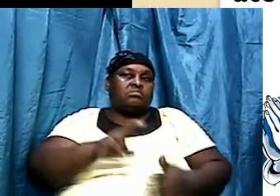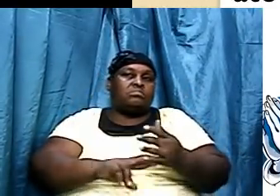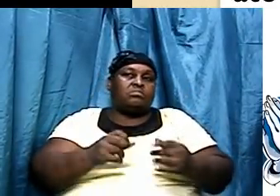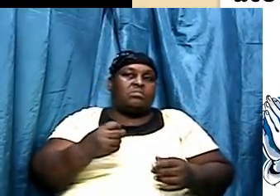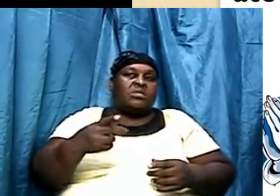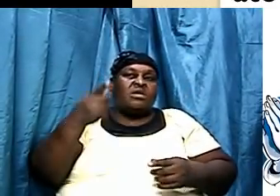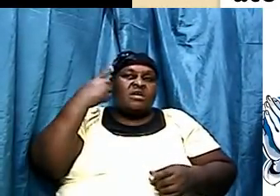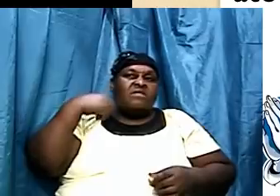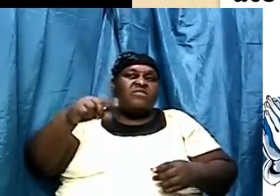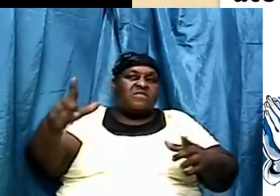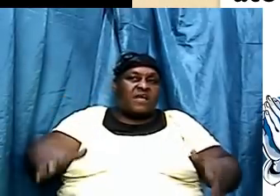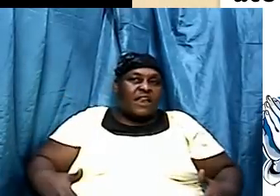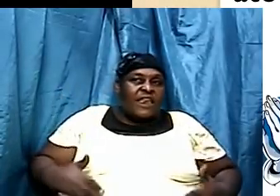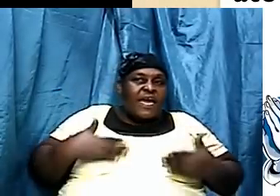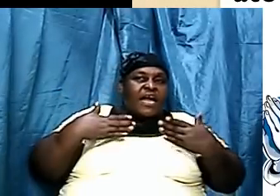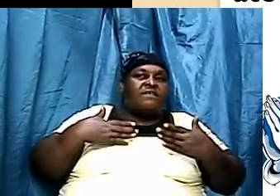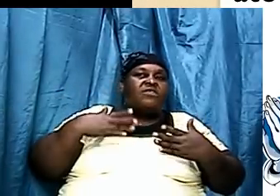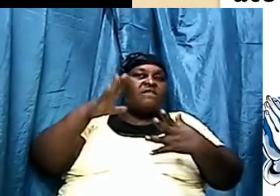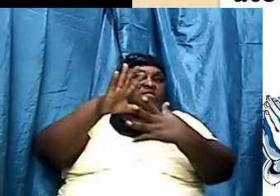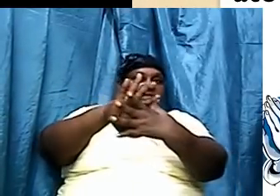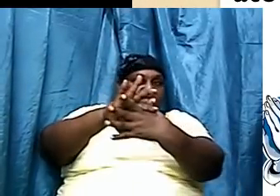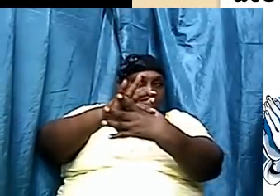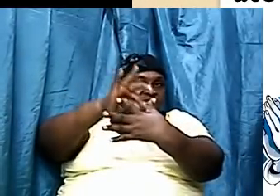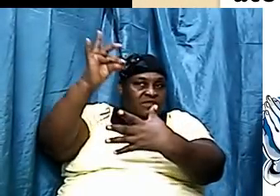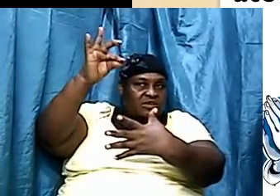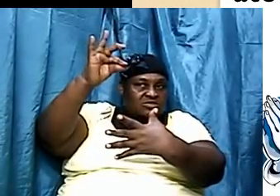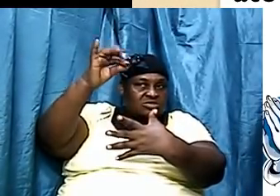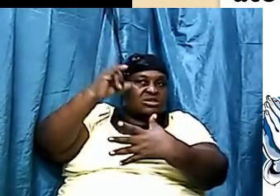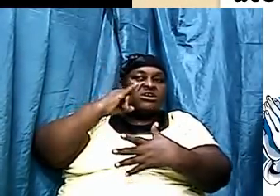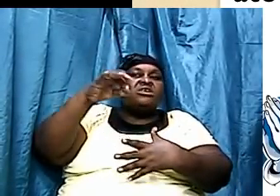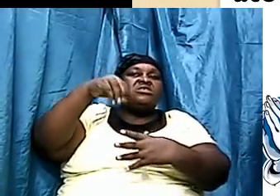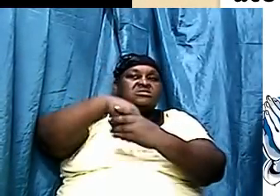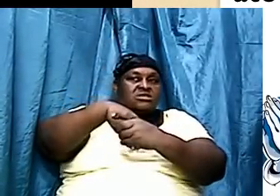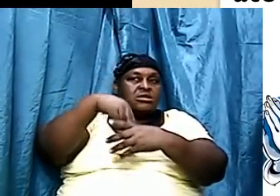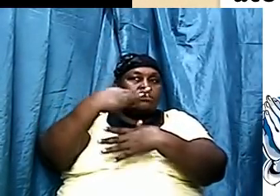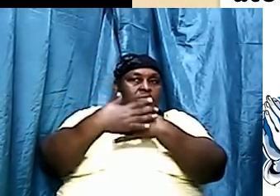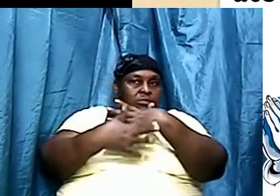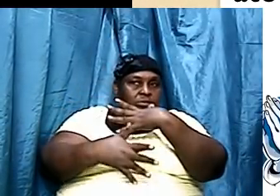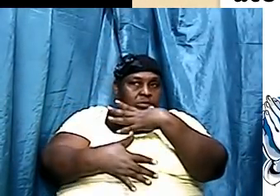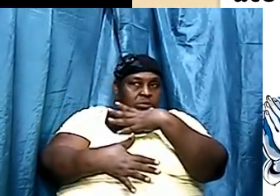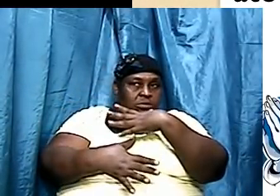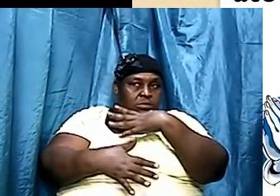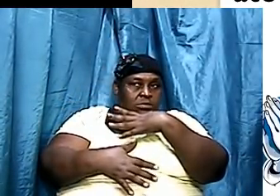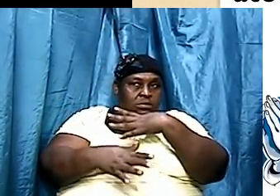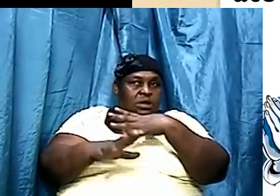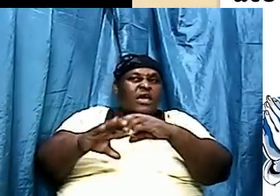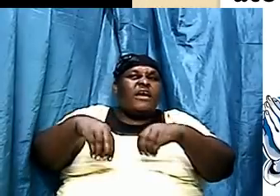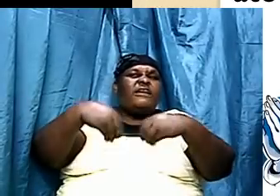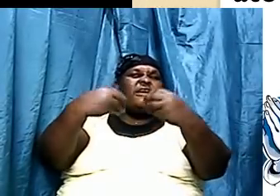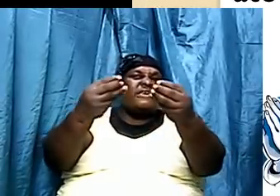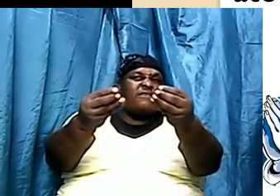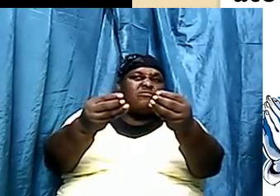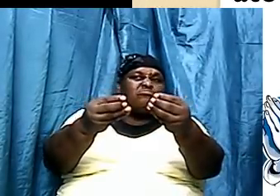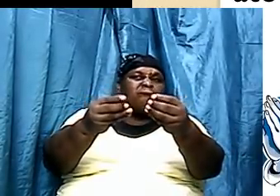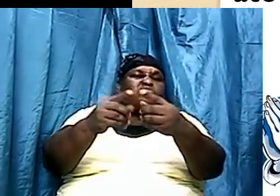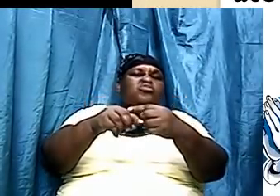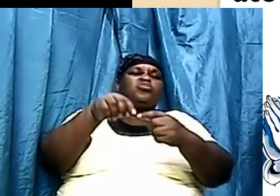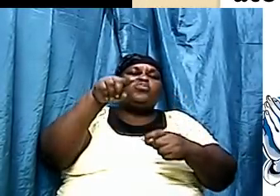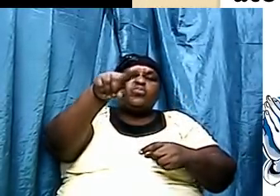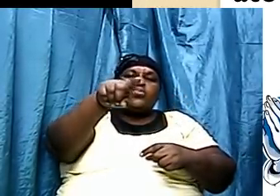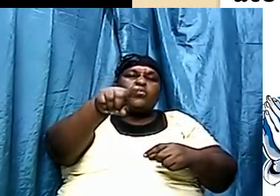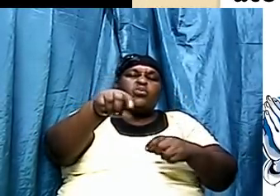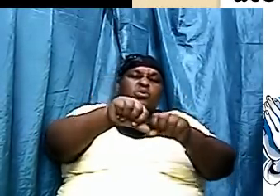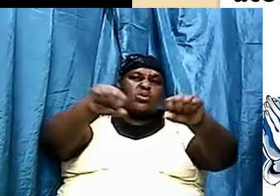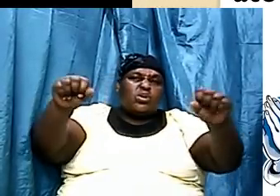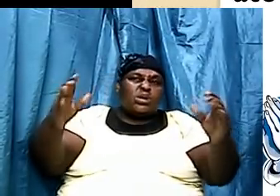says for the life of the flesh is in the blood, and I have given it to you upon the